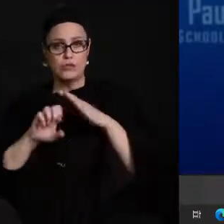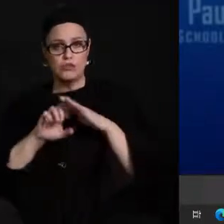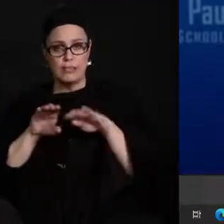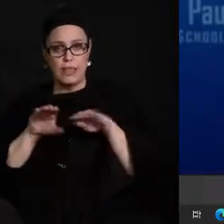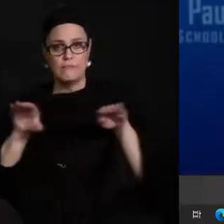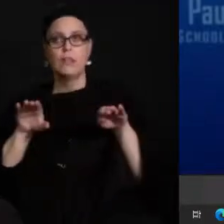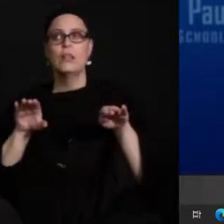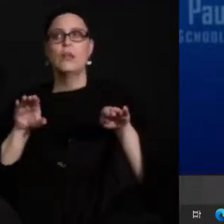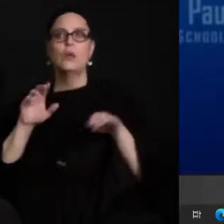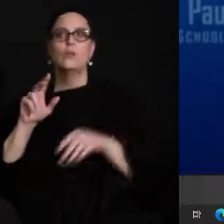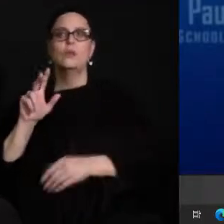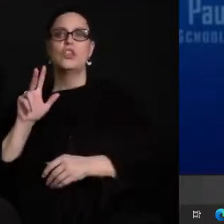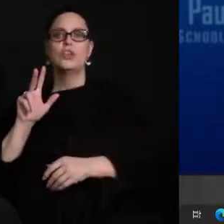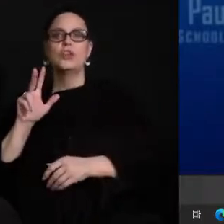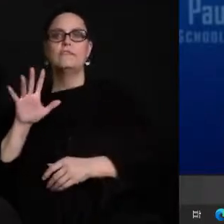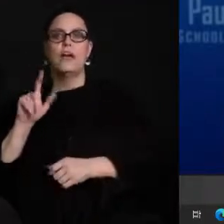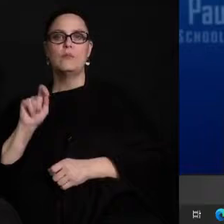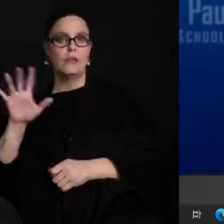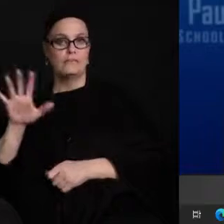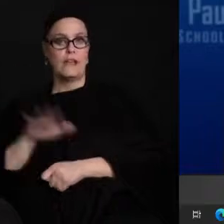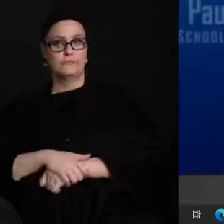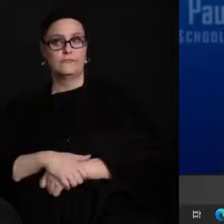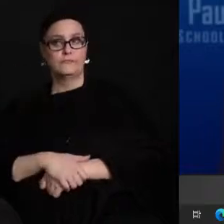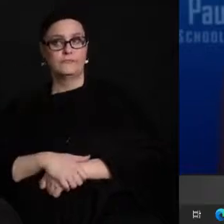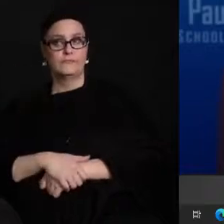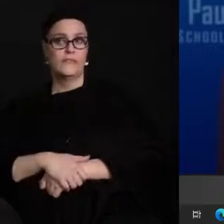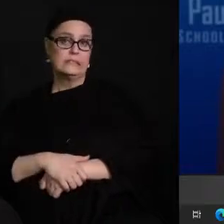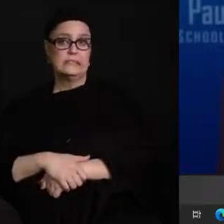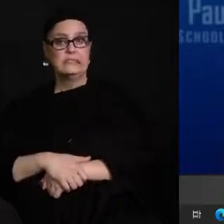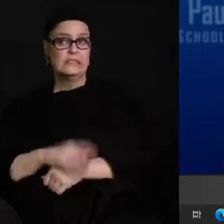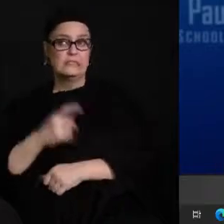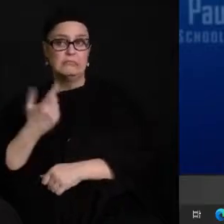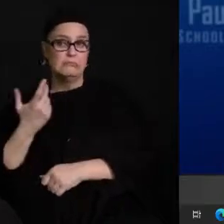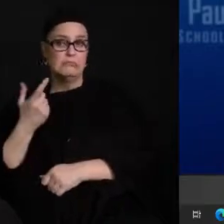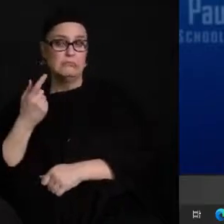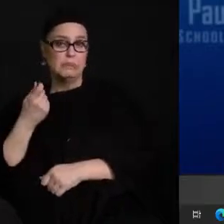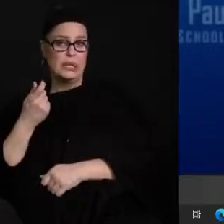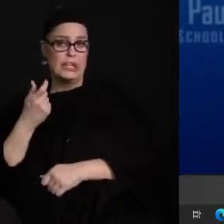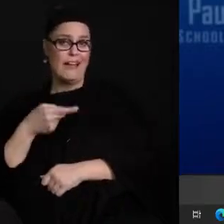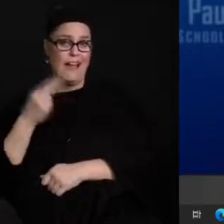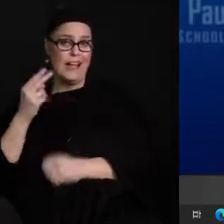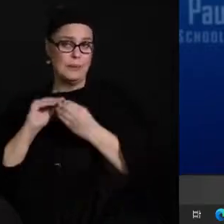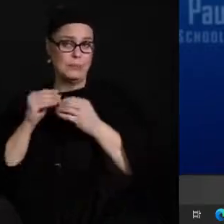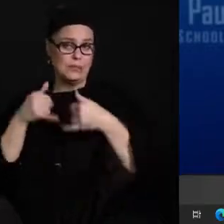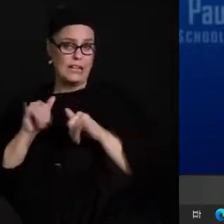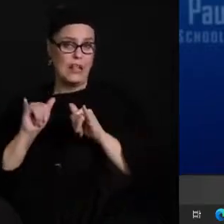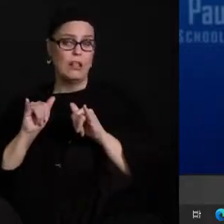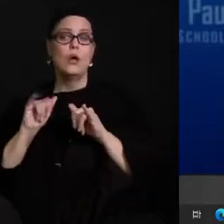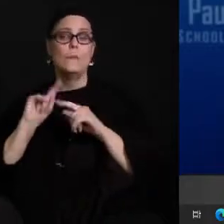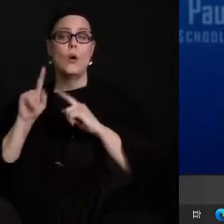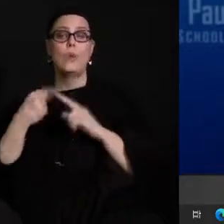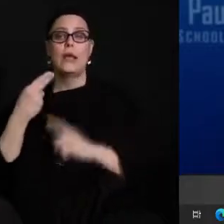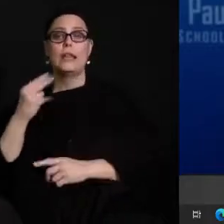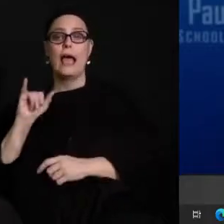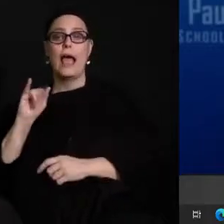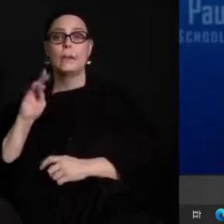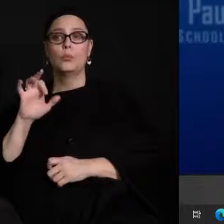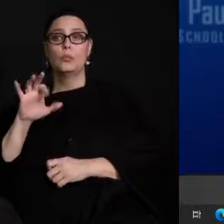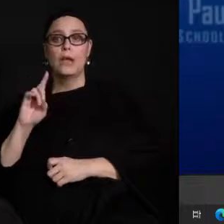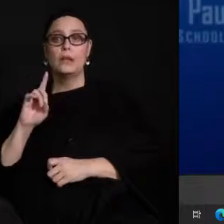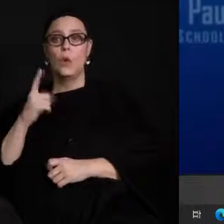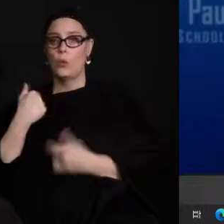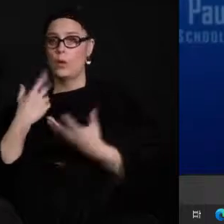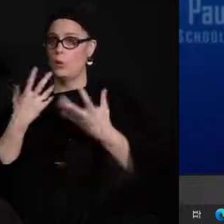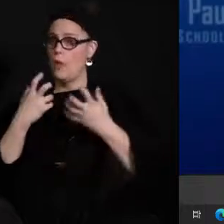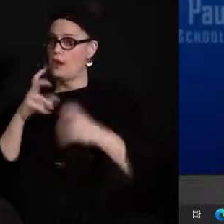we're at 35.5 again a pretty high number some of you may remember in our return to hybrid staging we used